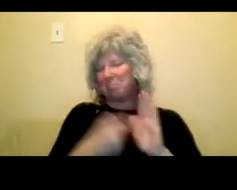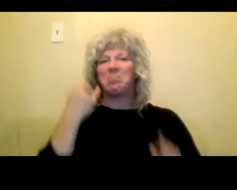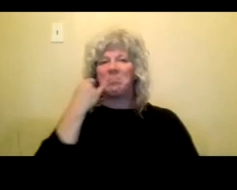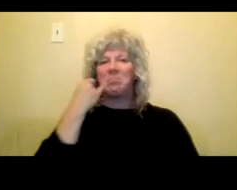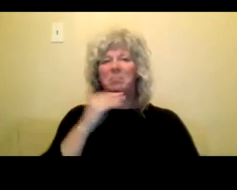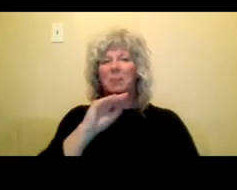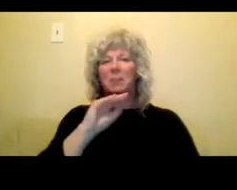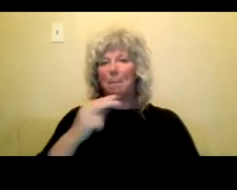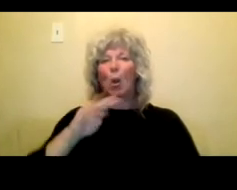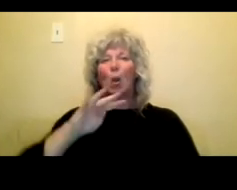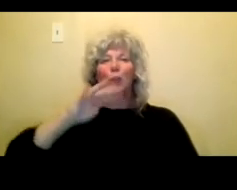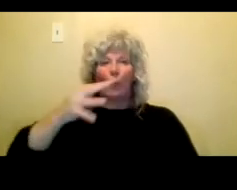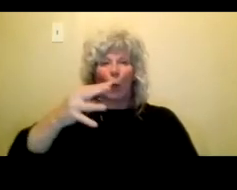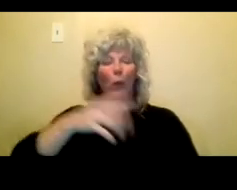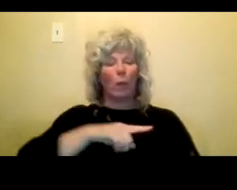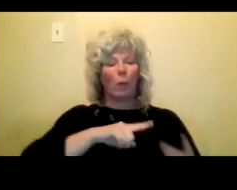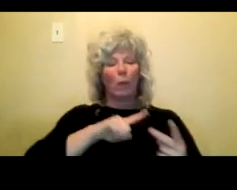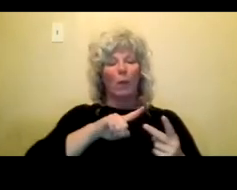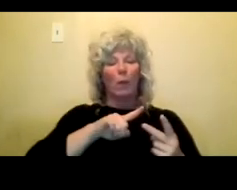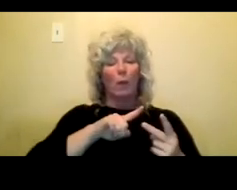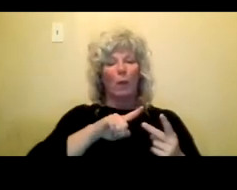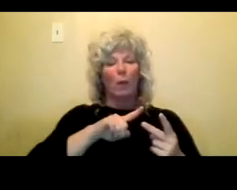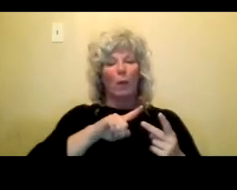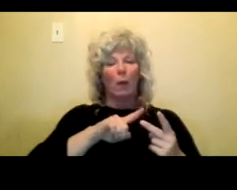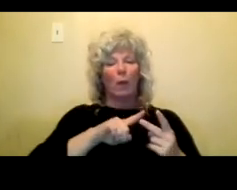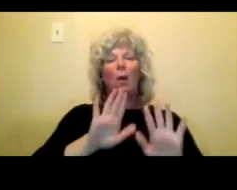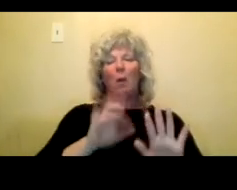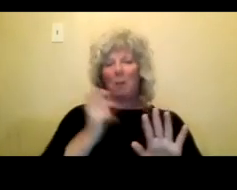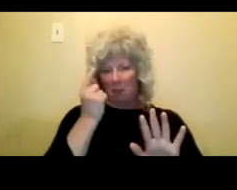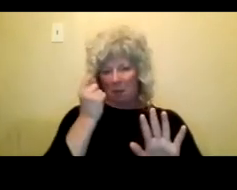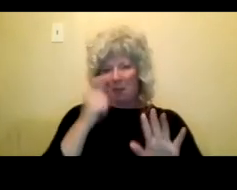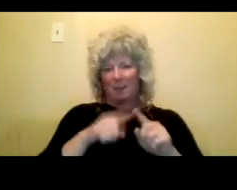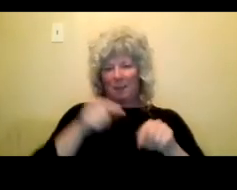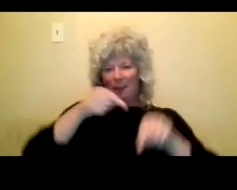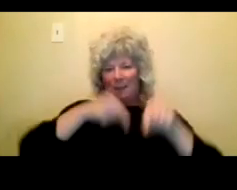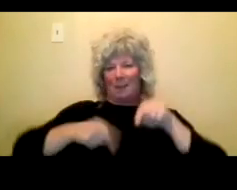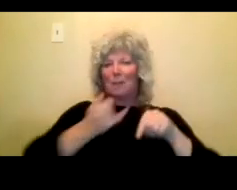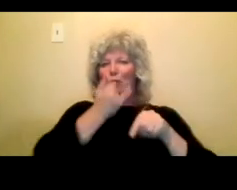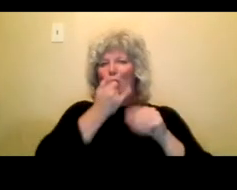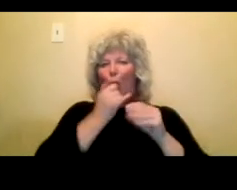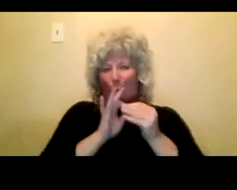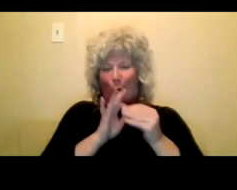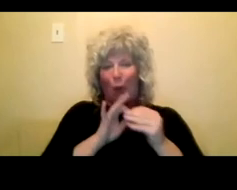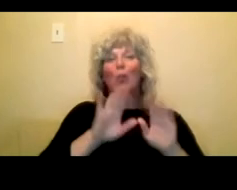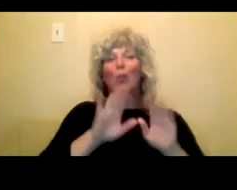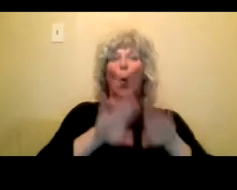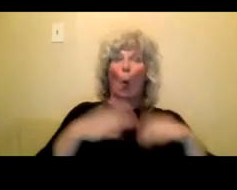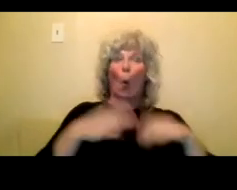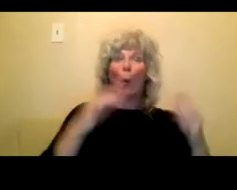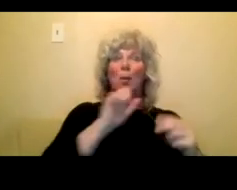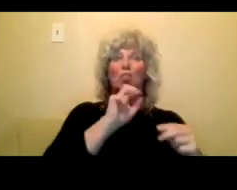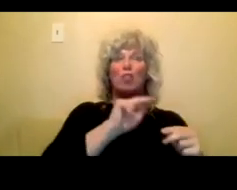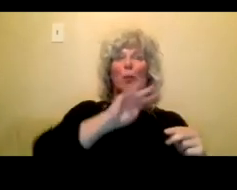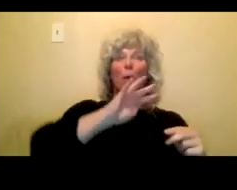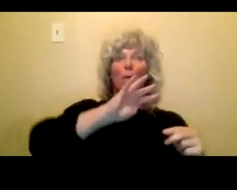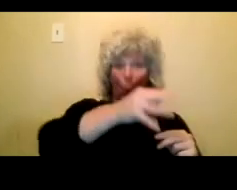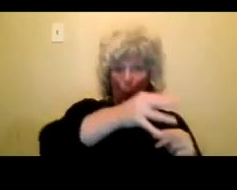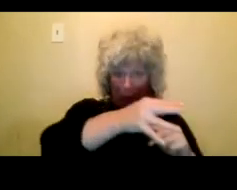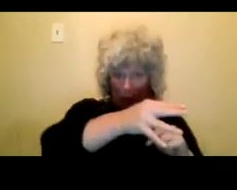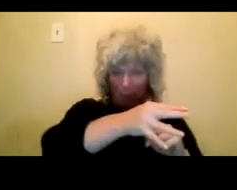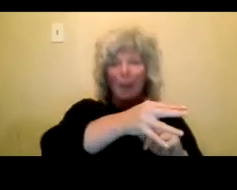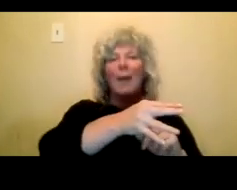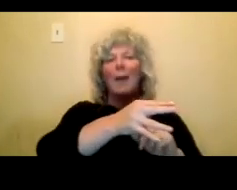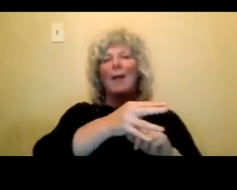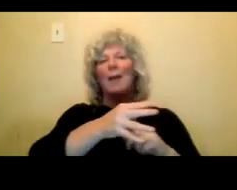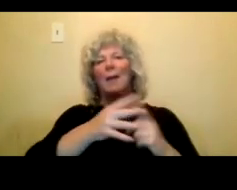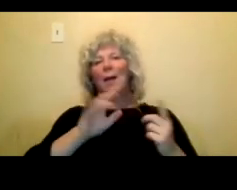January 4th is when it will become live. We have our grant amount. So this might change here